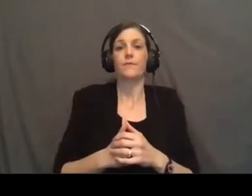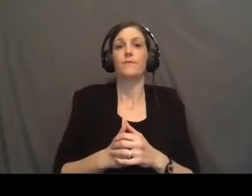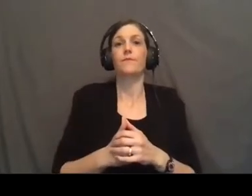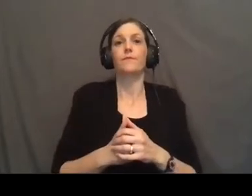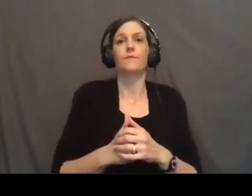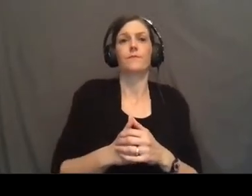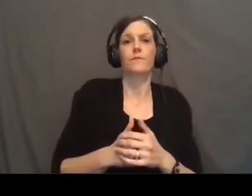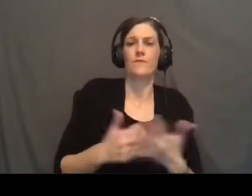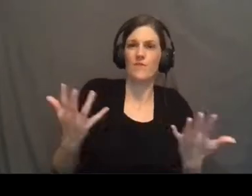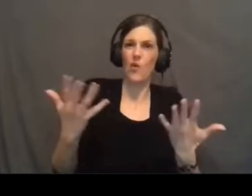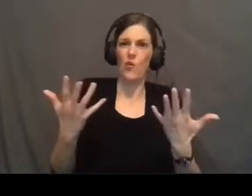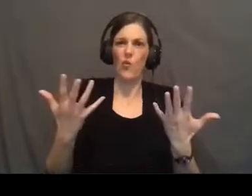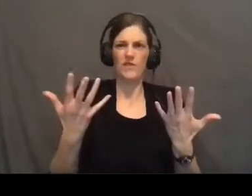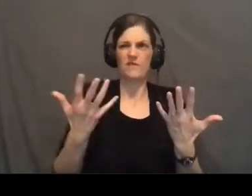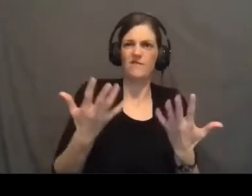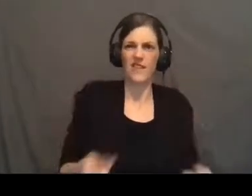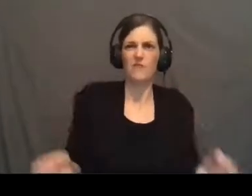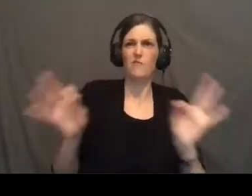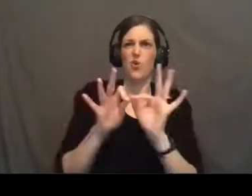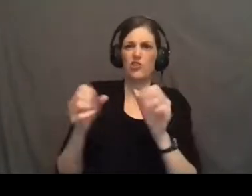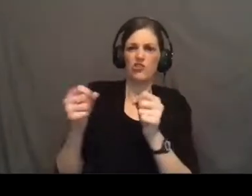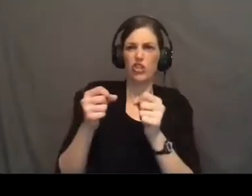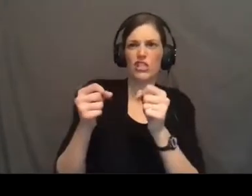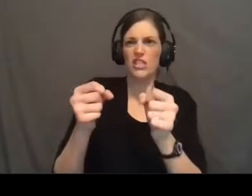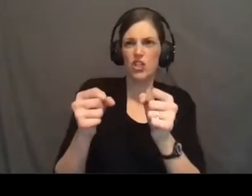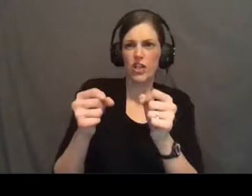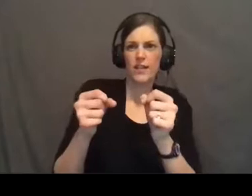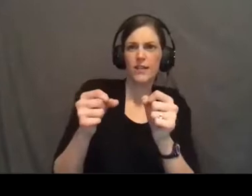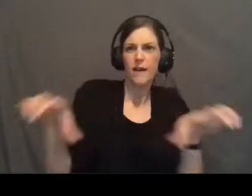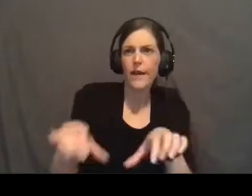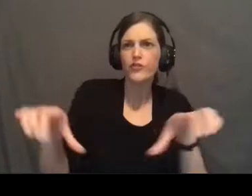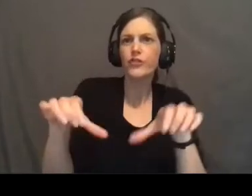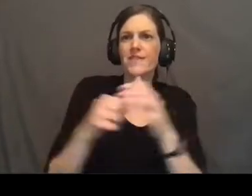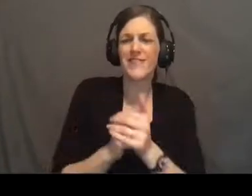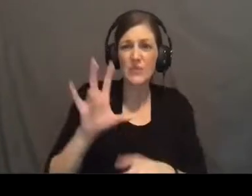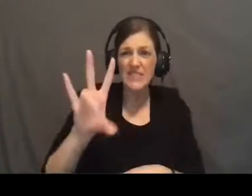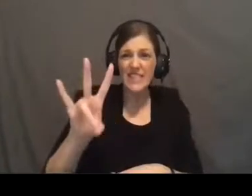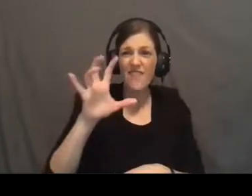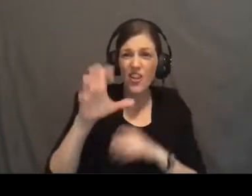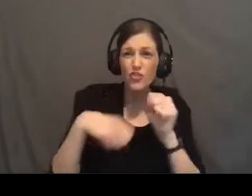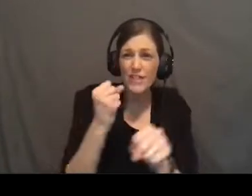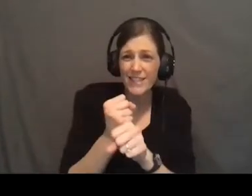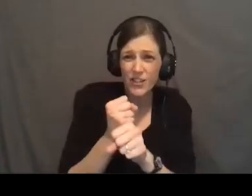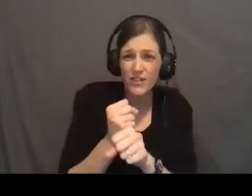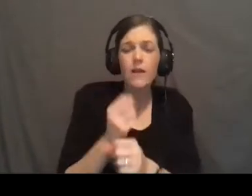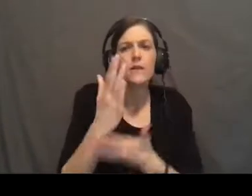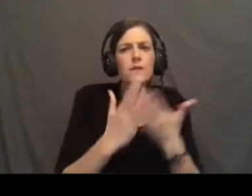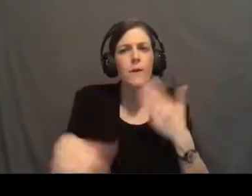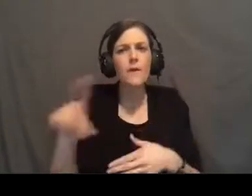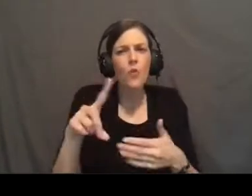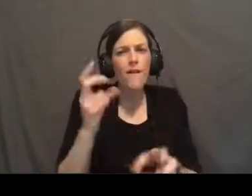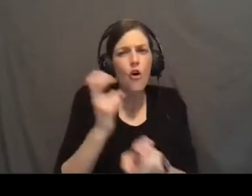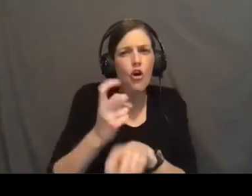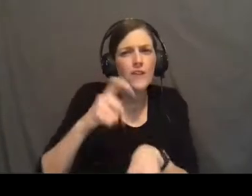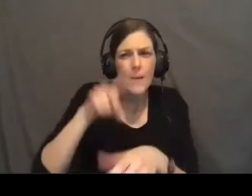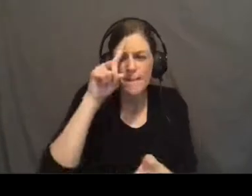What is his key strategic play? This was 700 years. Some of you in this room have a hard time believing that